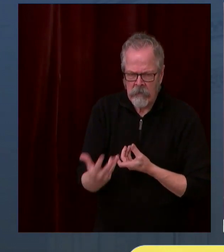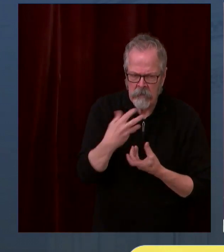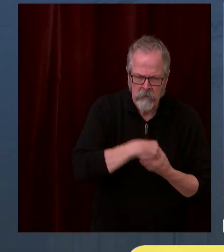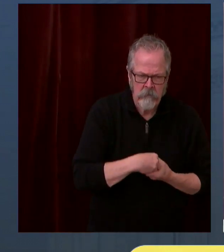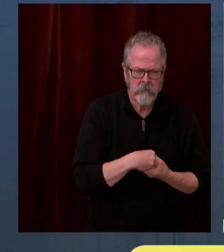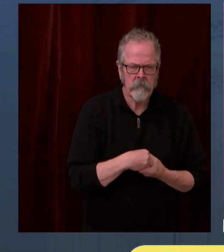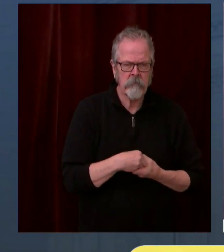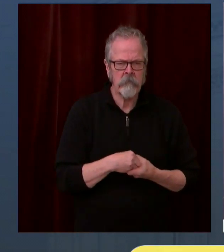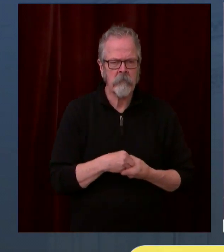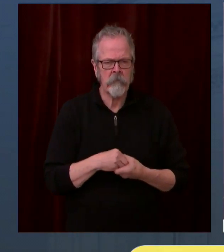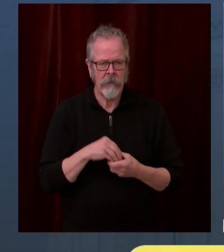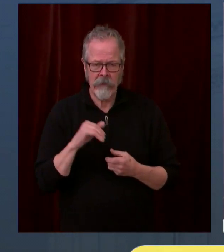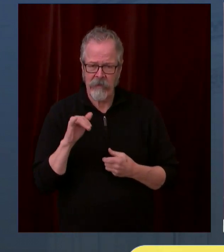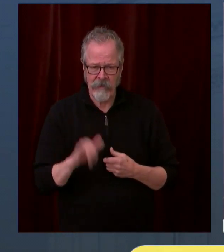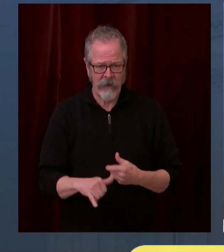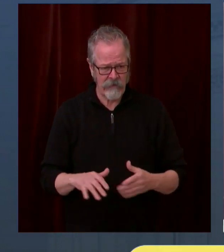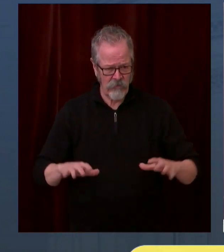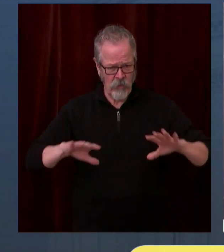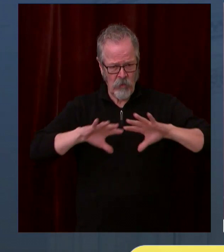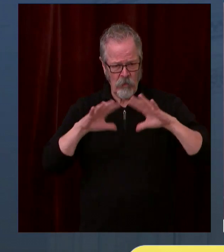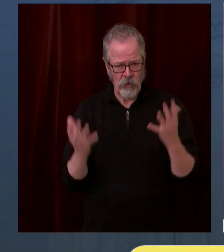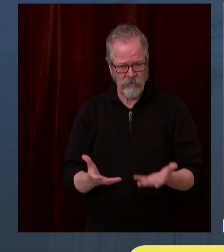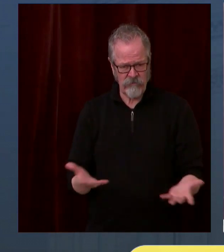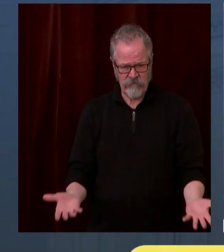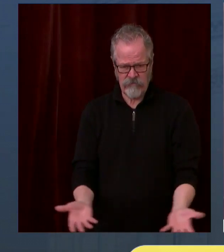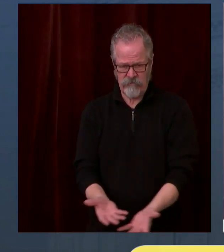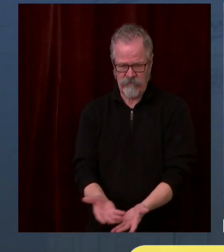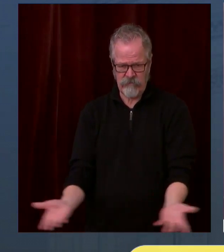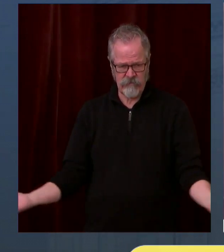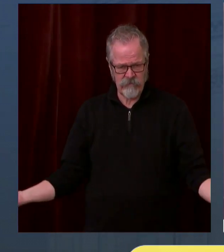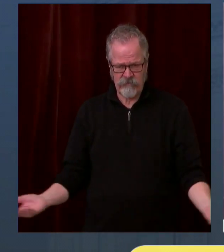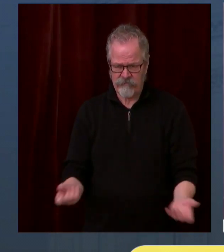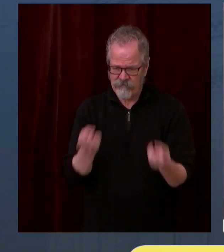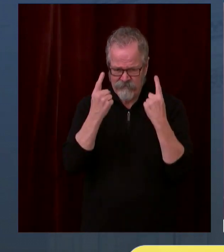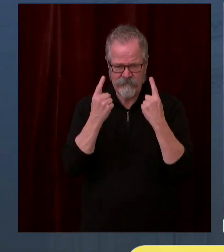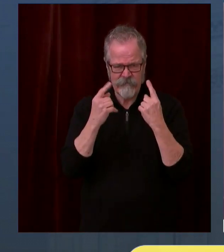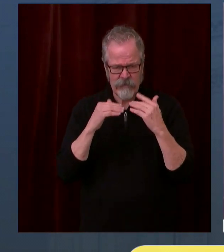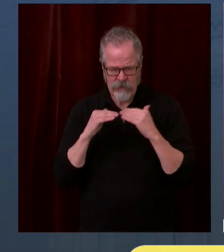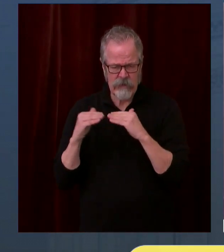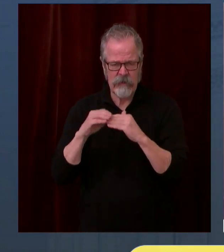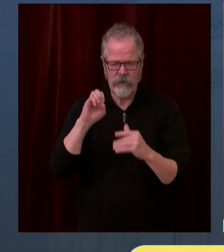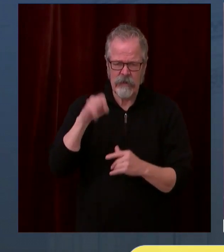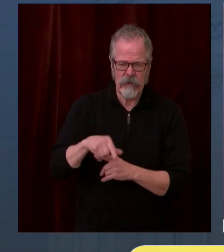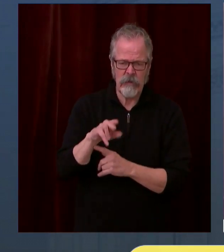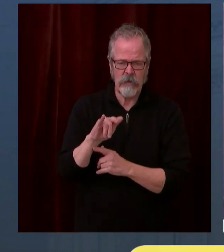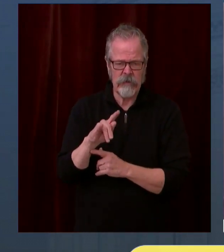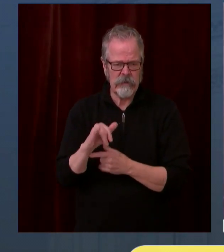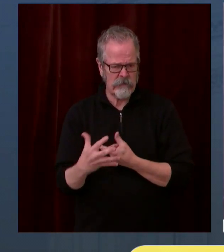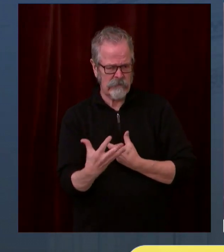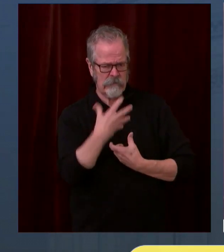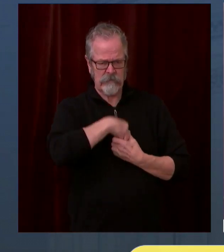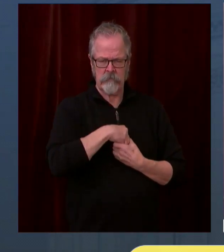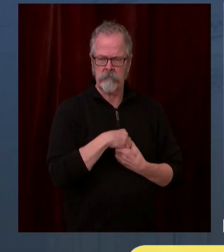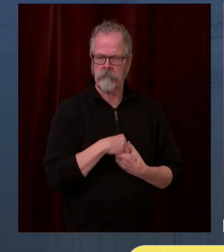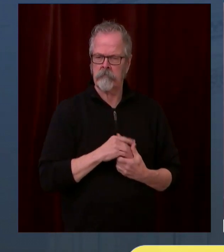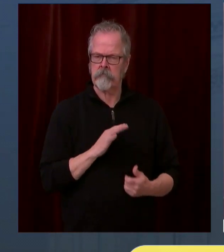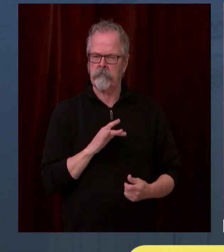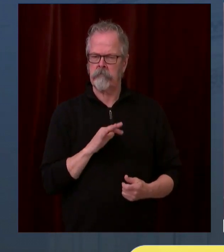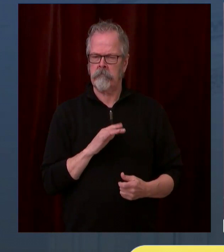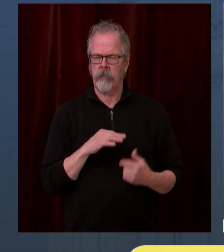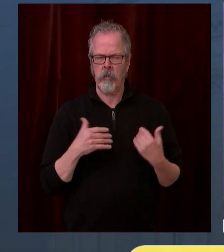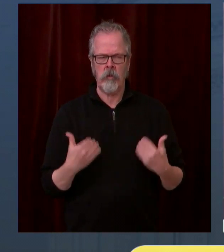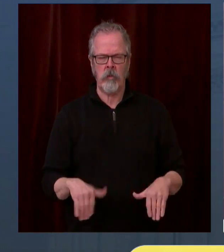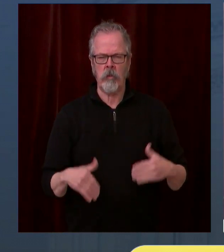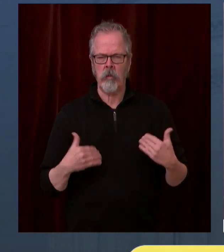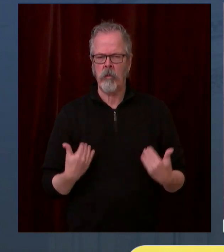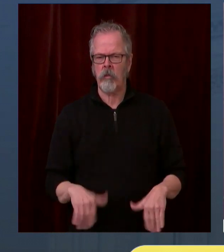today. Announcements we just heard from Governor Inslee represent the forward progress that we all are looking for to